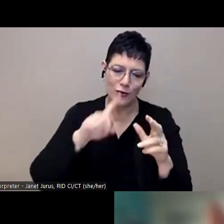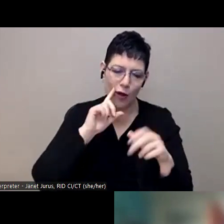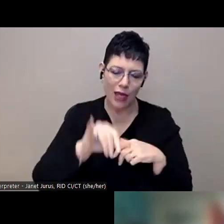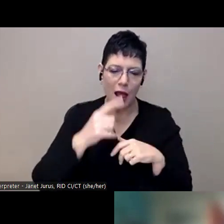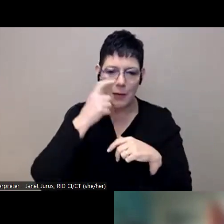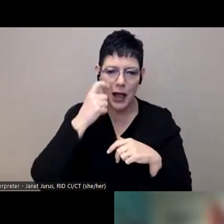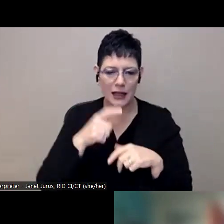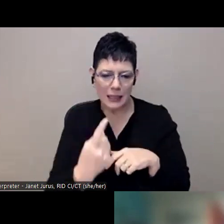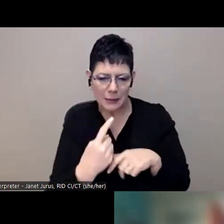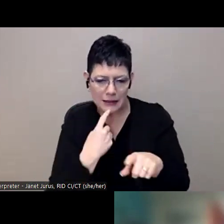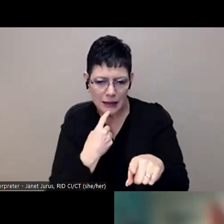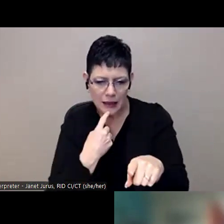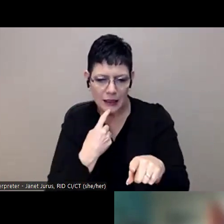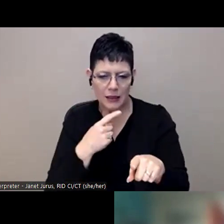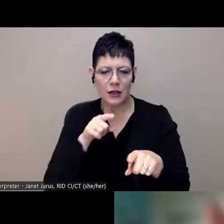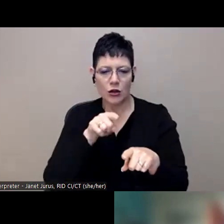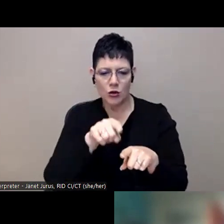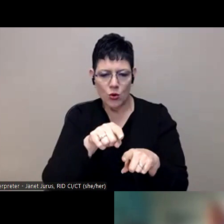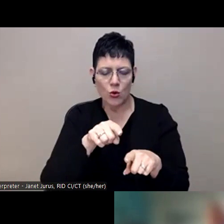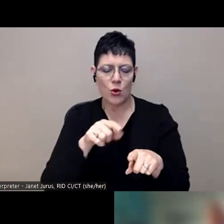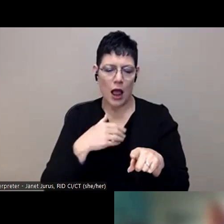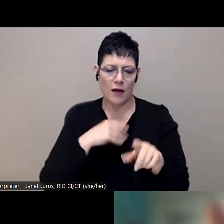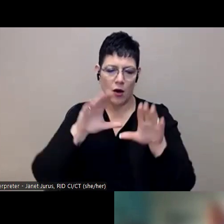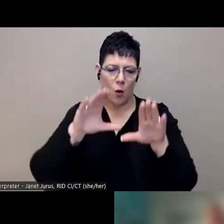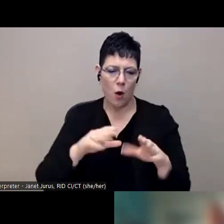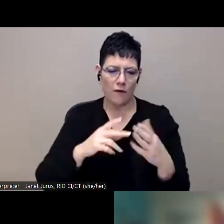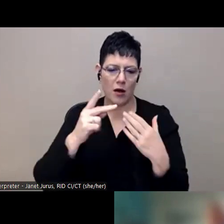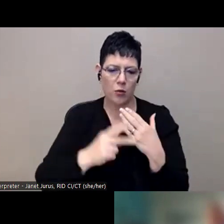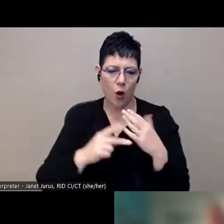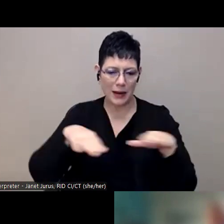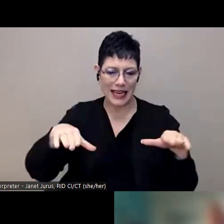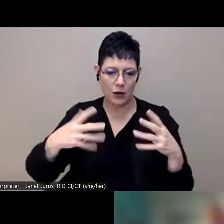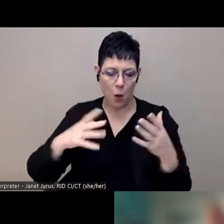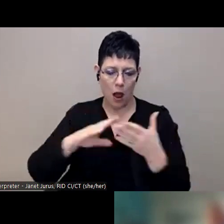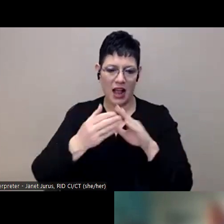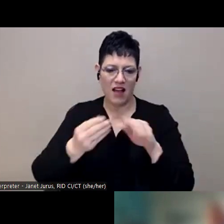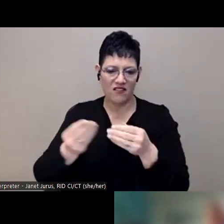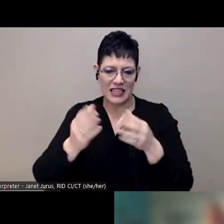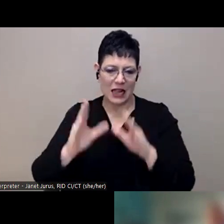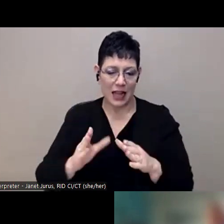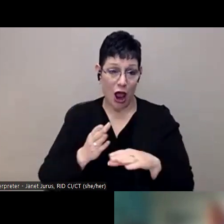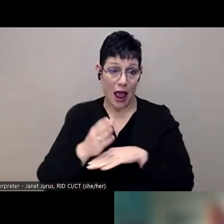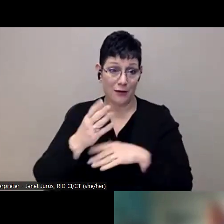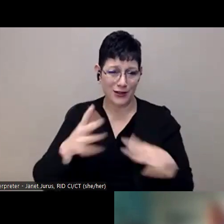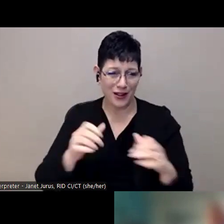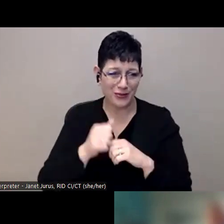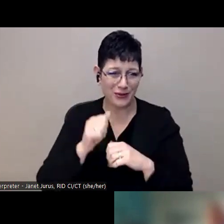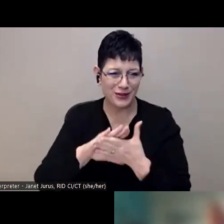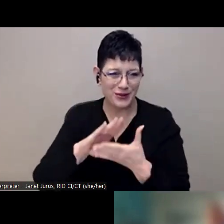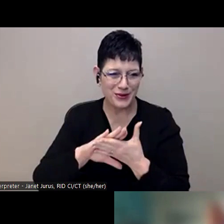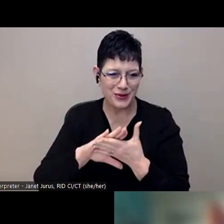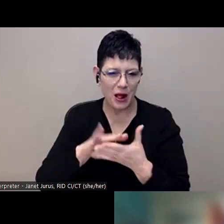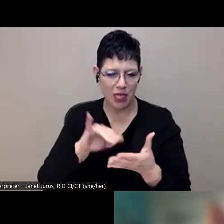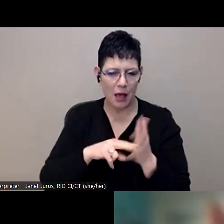it speaks to the impact of your programs that students come back to be facilitators. And I completely agree. It shows that the connections